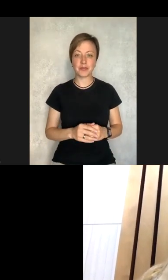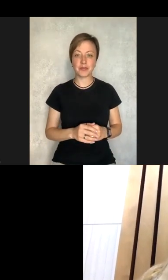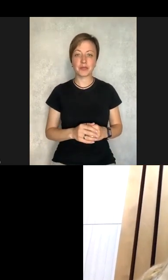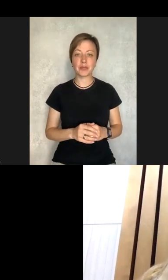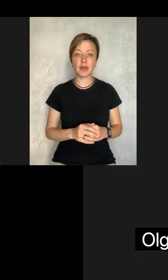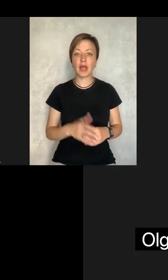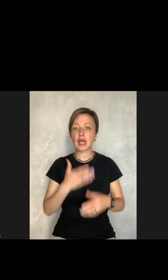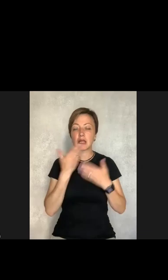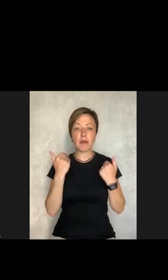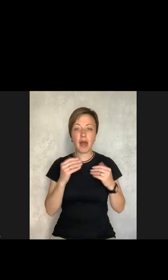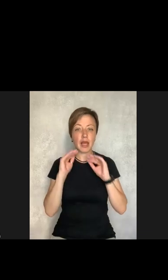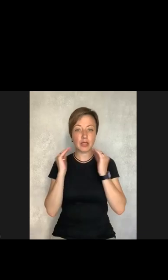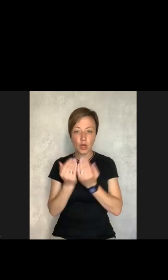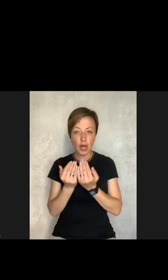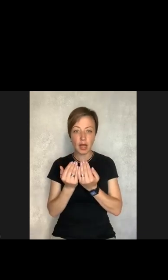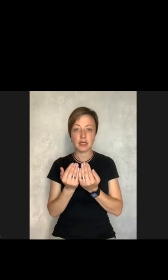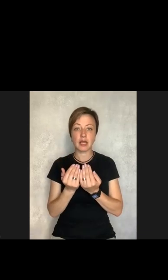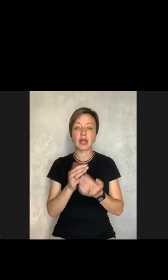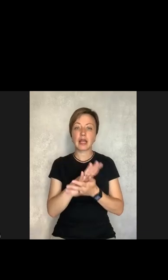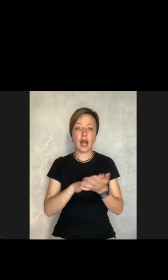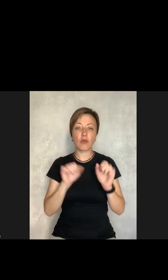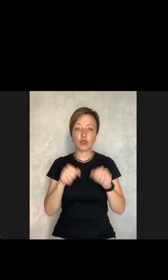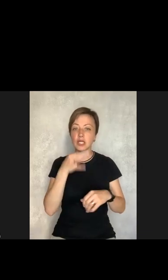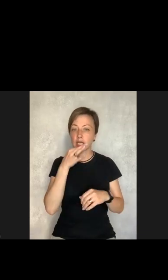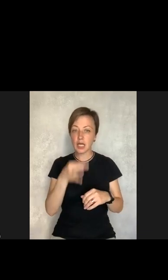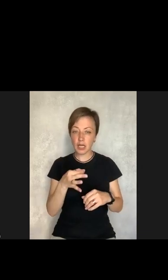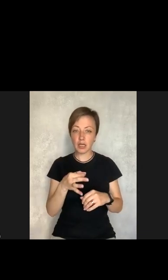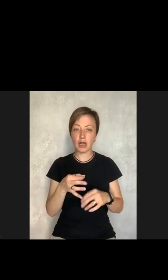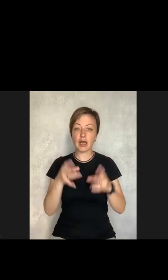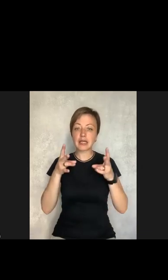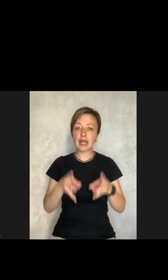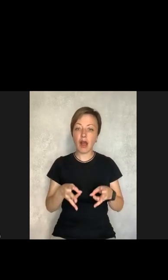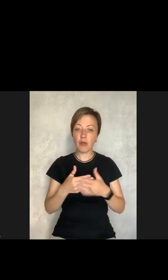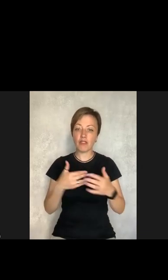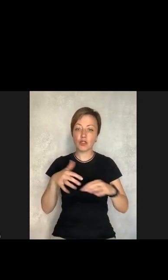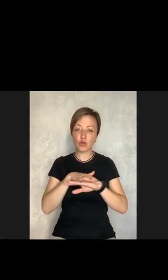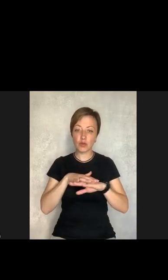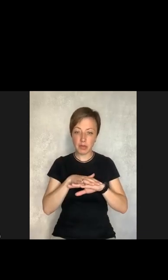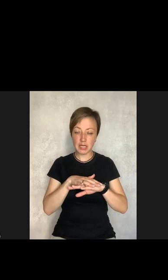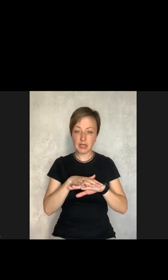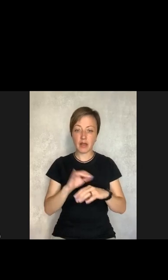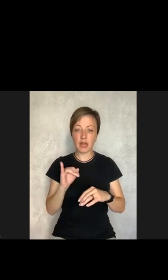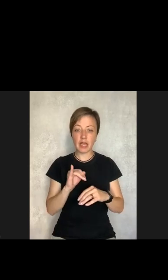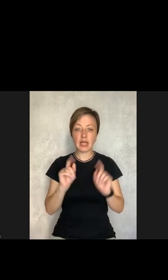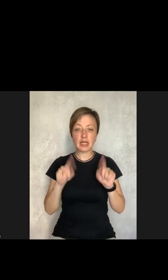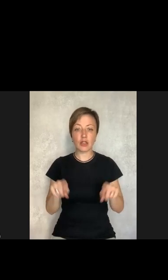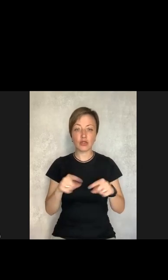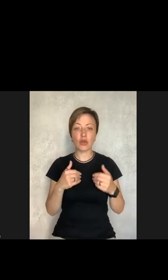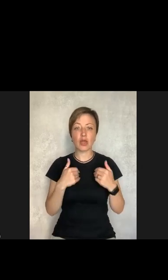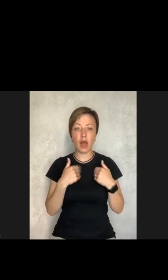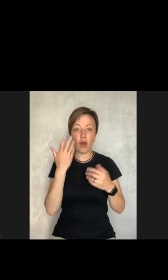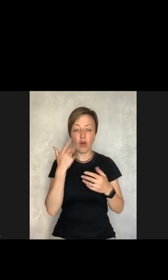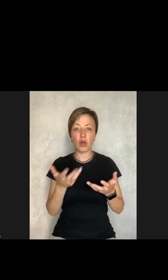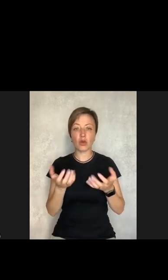ask you to come to an end. So there is no isolation. And also, I